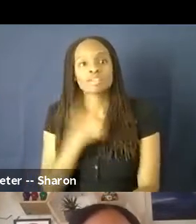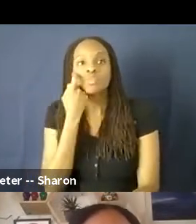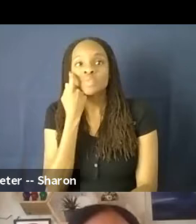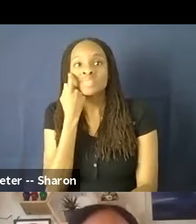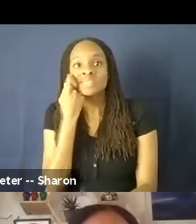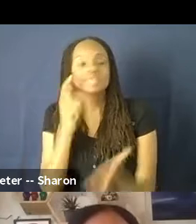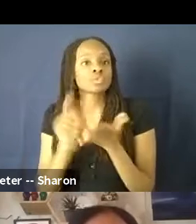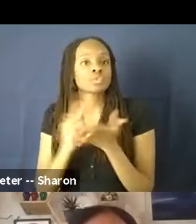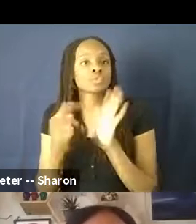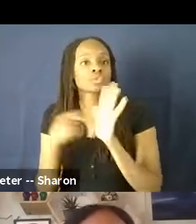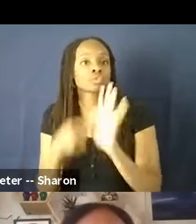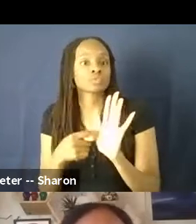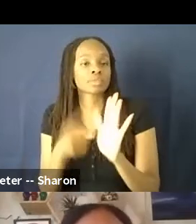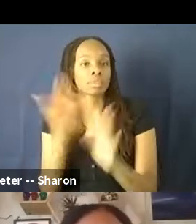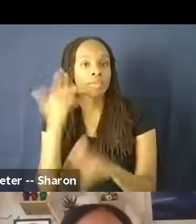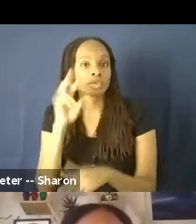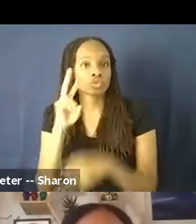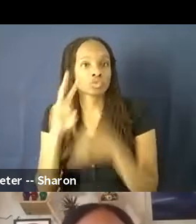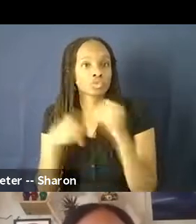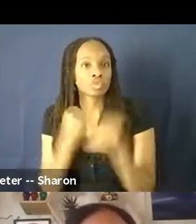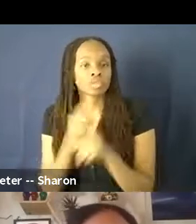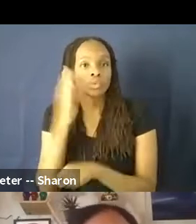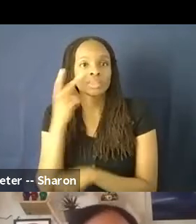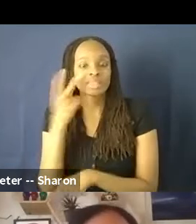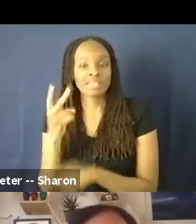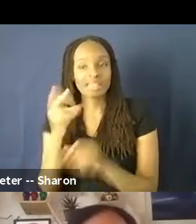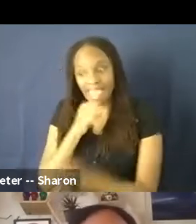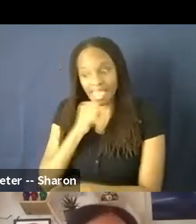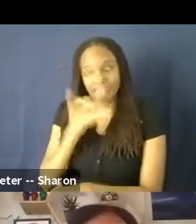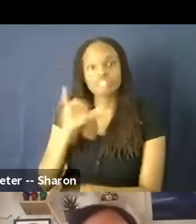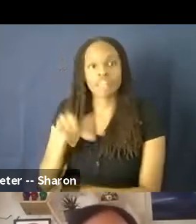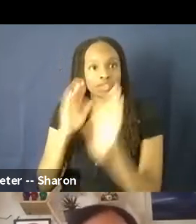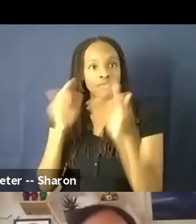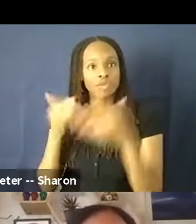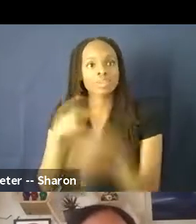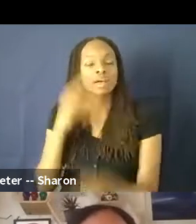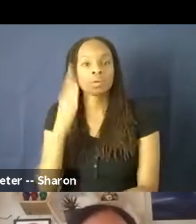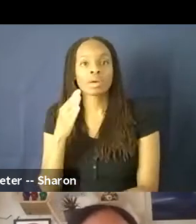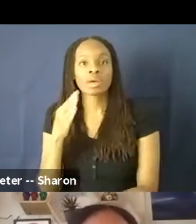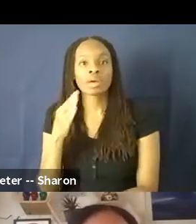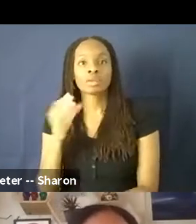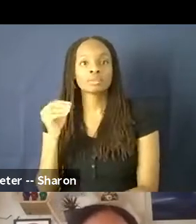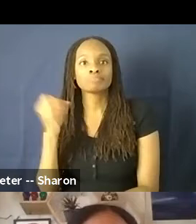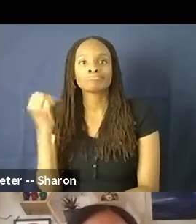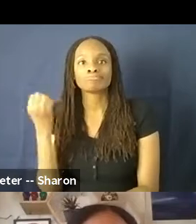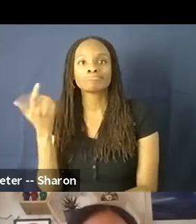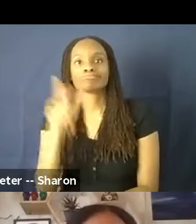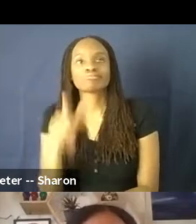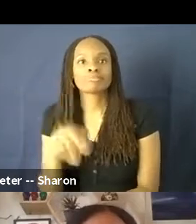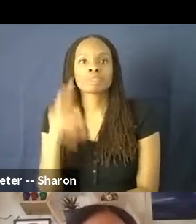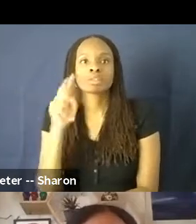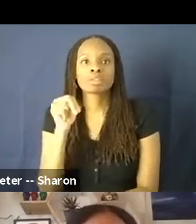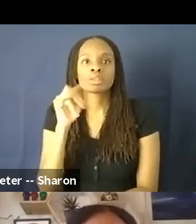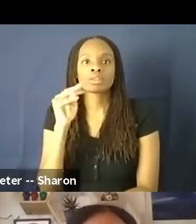out in the past two years, you'll see that age is a focus. And then I'll just throw it at Monica or, you know, Dr.